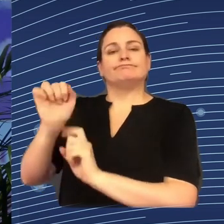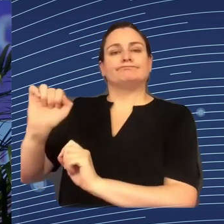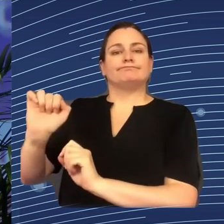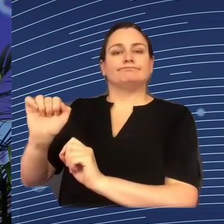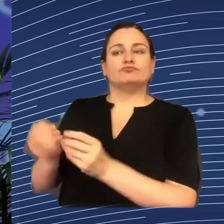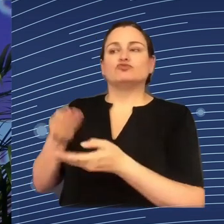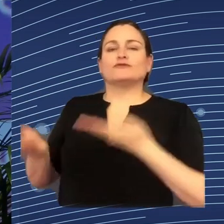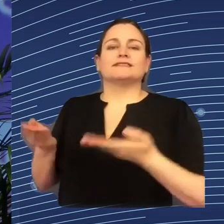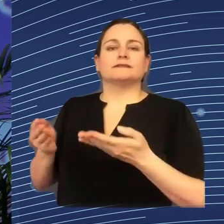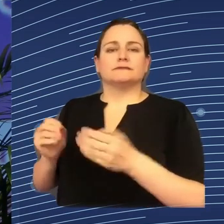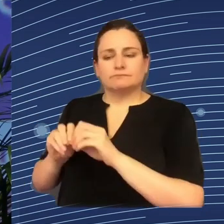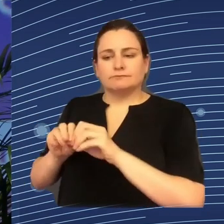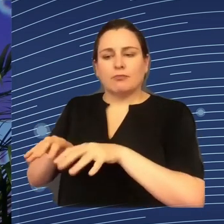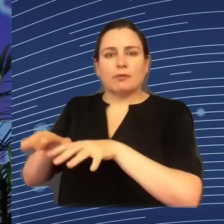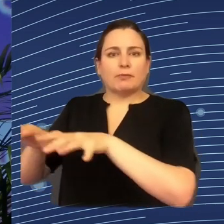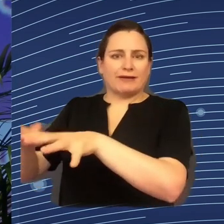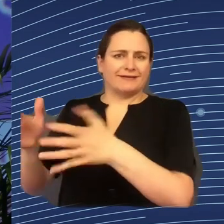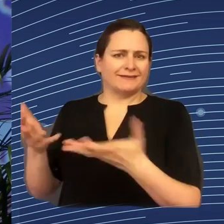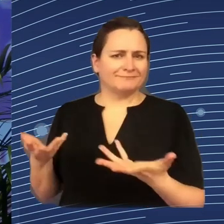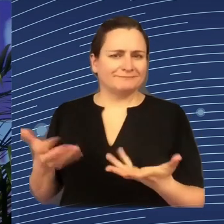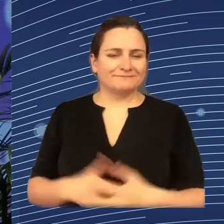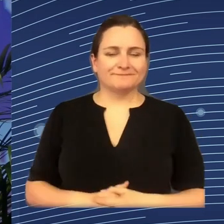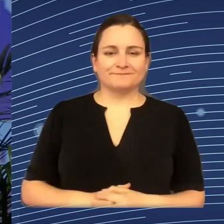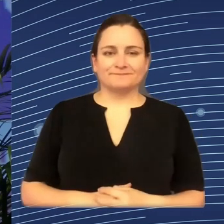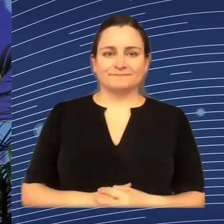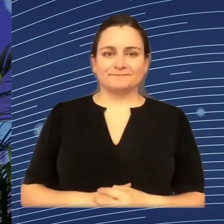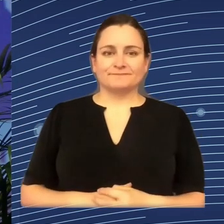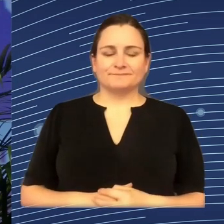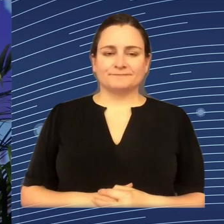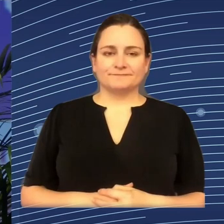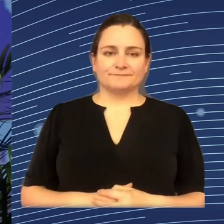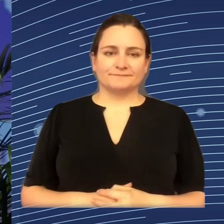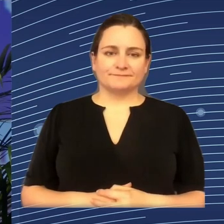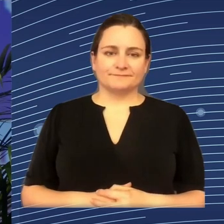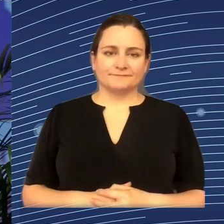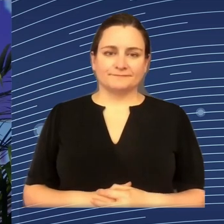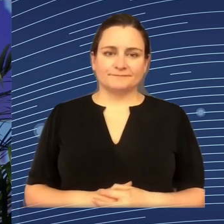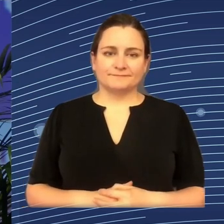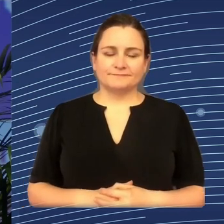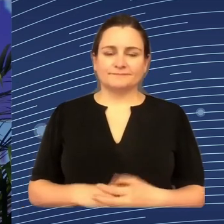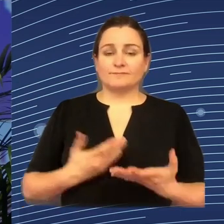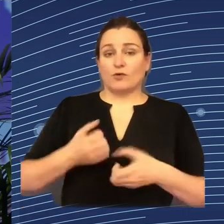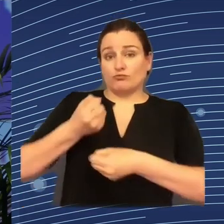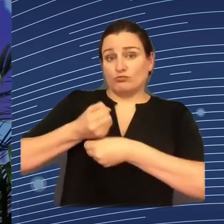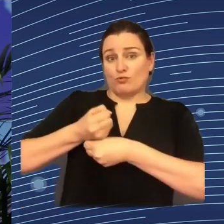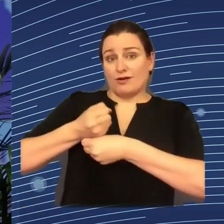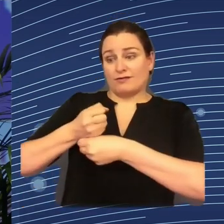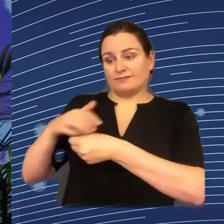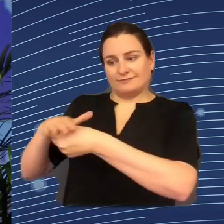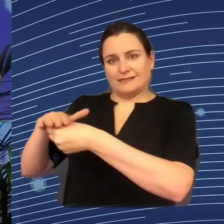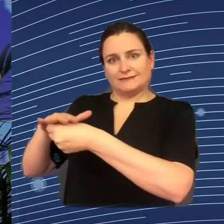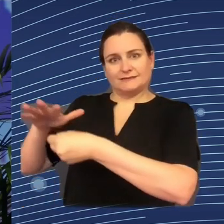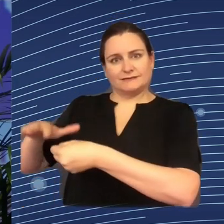have developed and created. And that's where I think this workplace element comes into play, because all the other